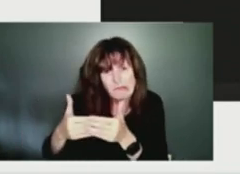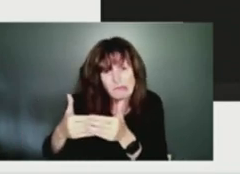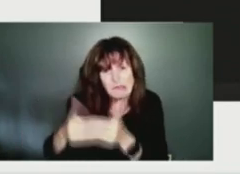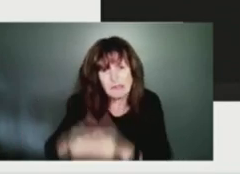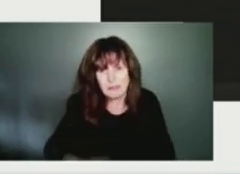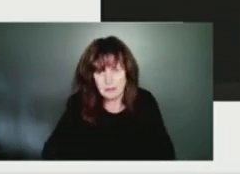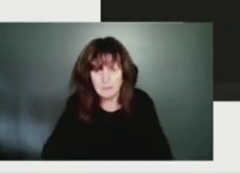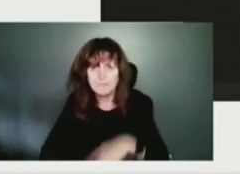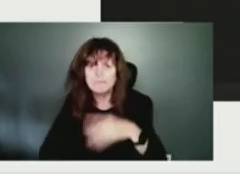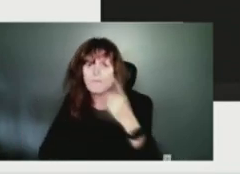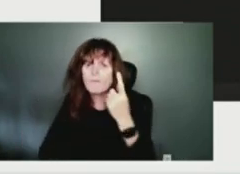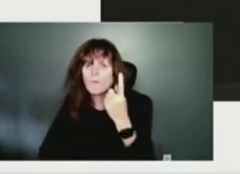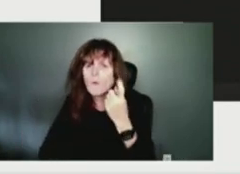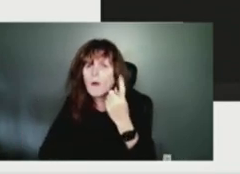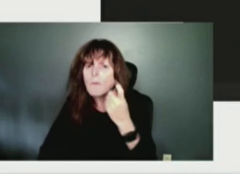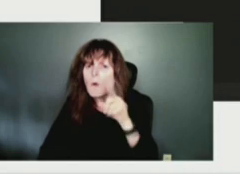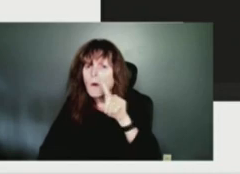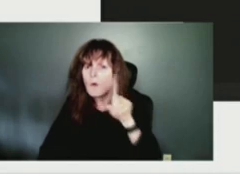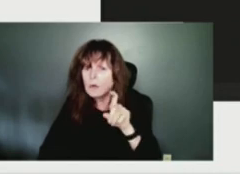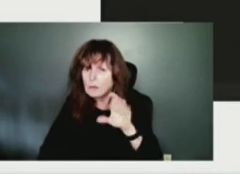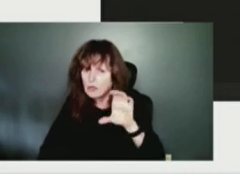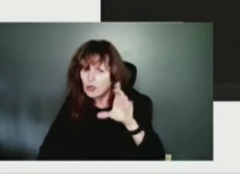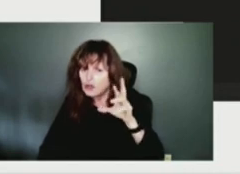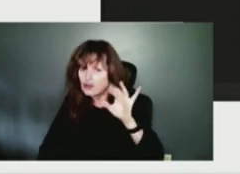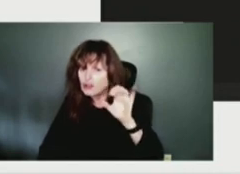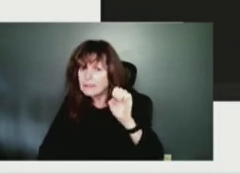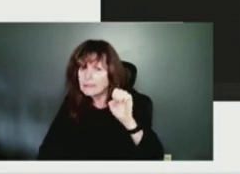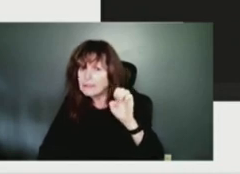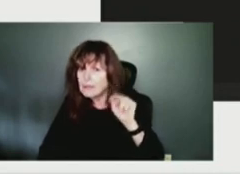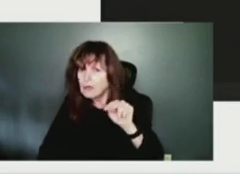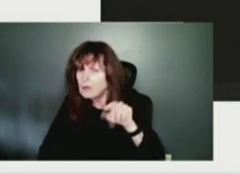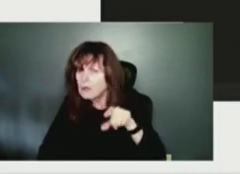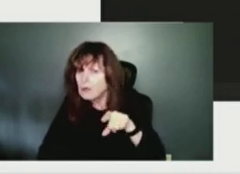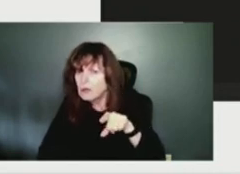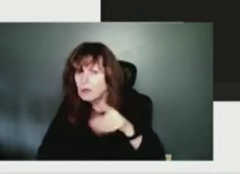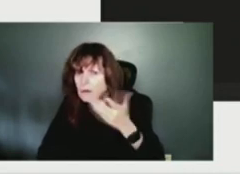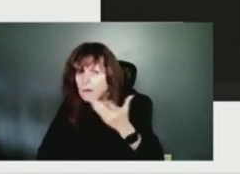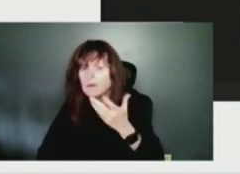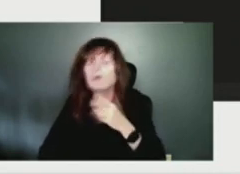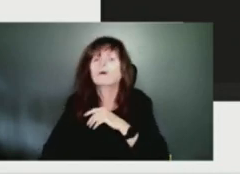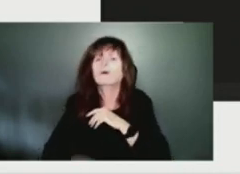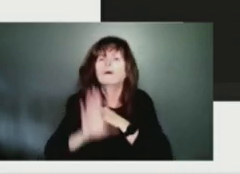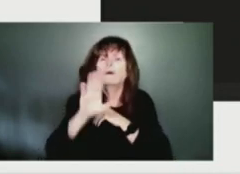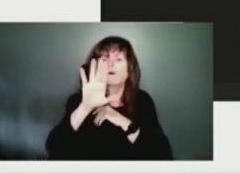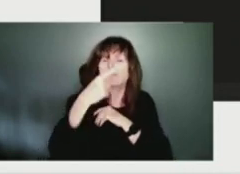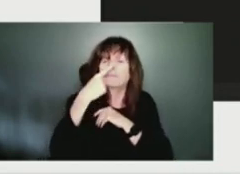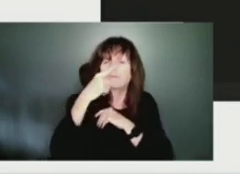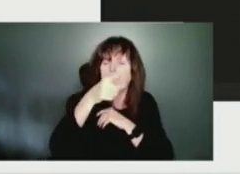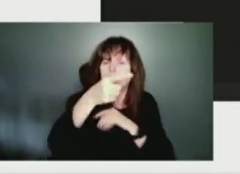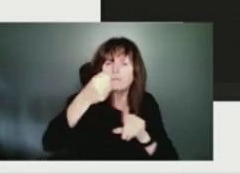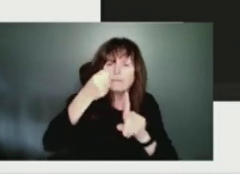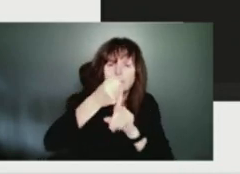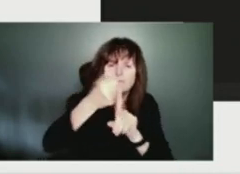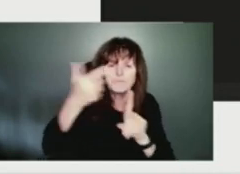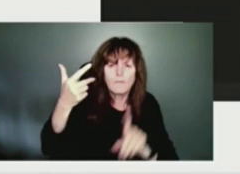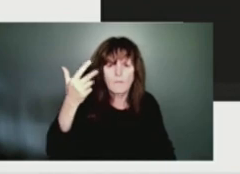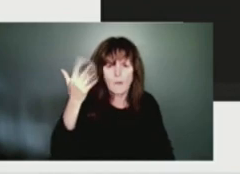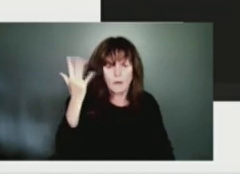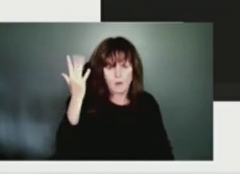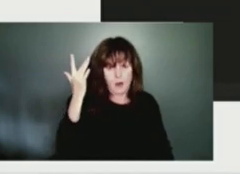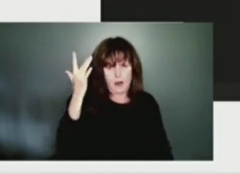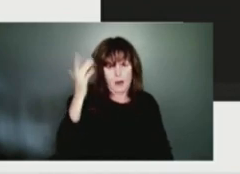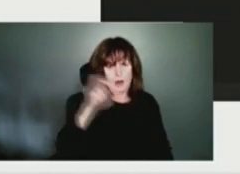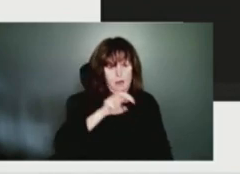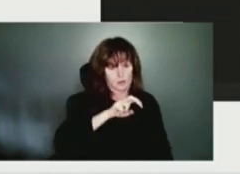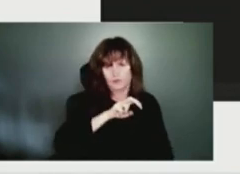Yeah, it explains itself, Jason, but can you just explain, like, as to why travel was not recommended and for how long when the